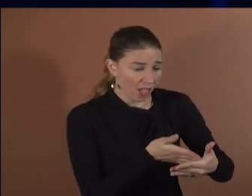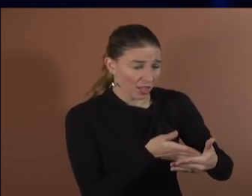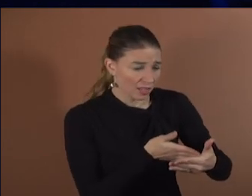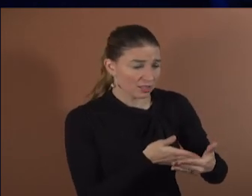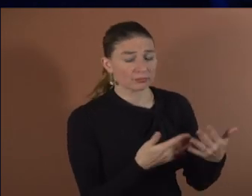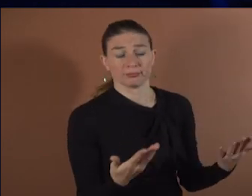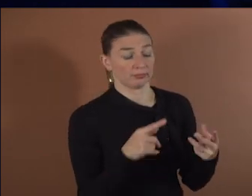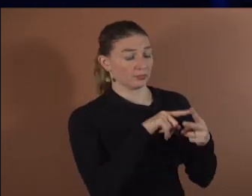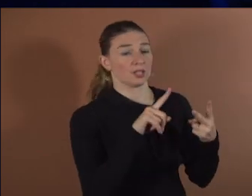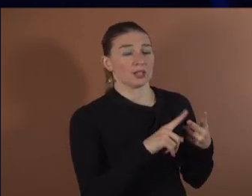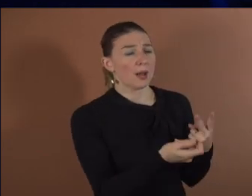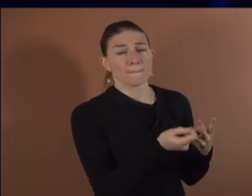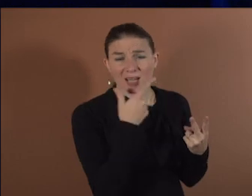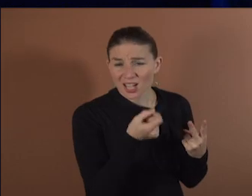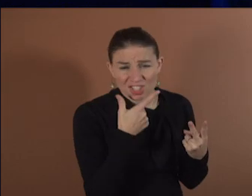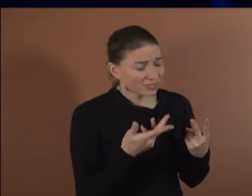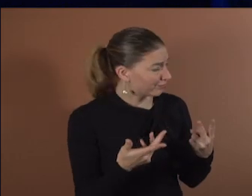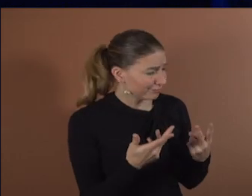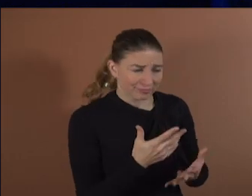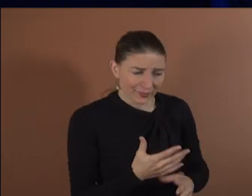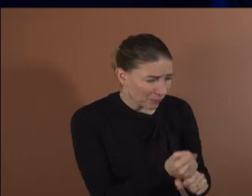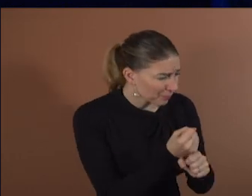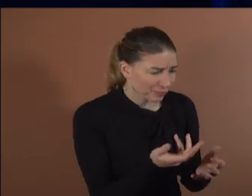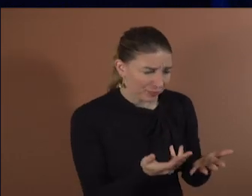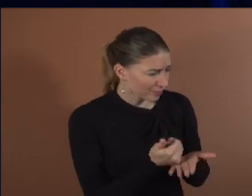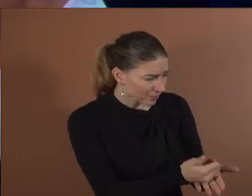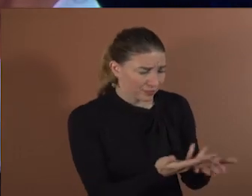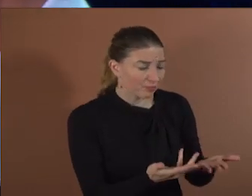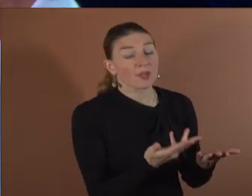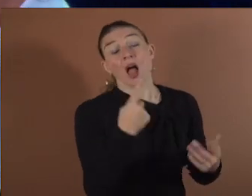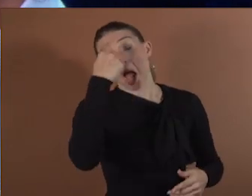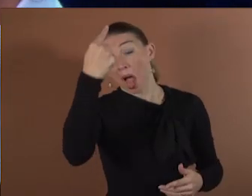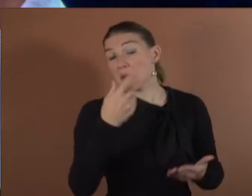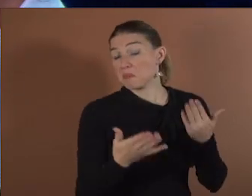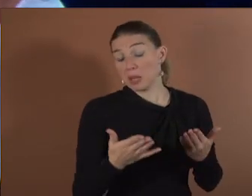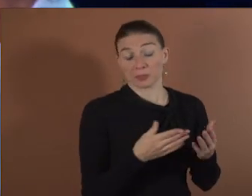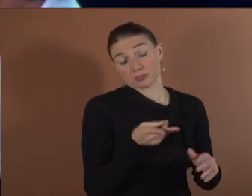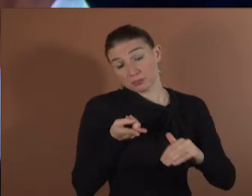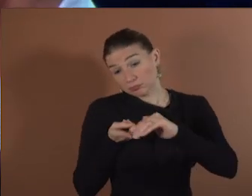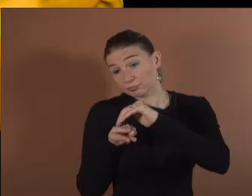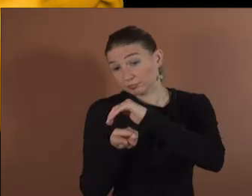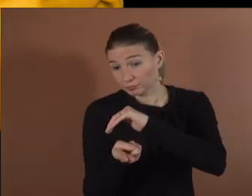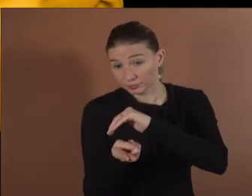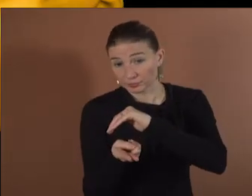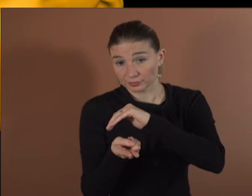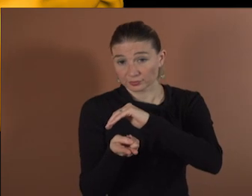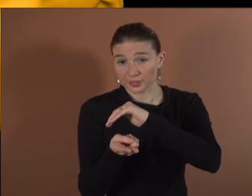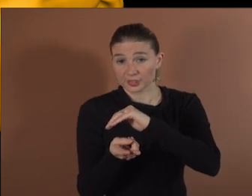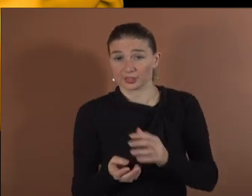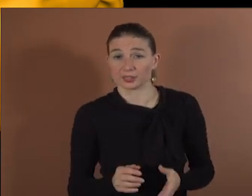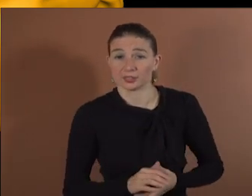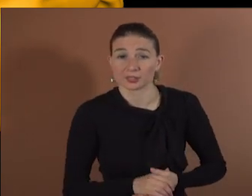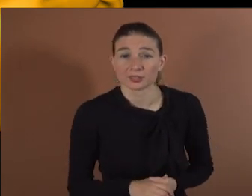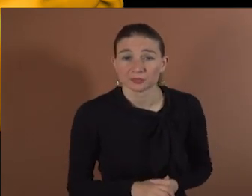please, you get now feedback from parts of your brain, so it was the emotional areas, which I show you here, which is known from neuroscience. You see, the